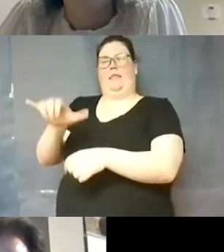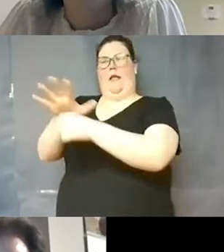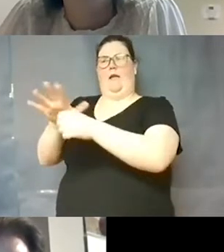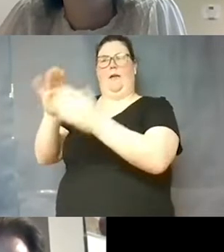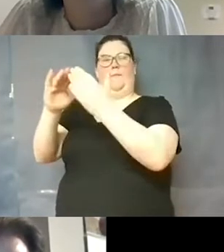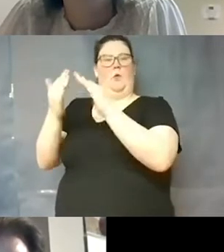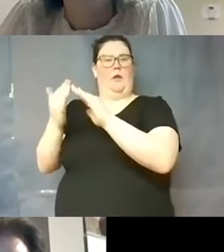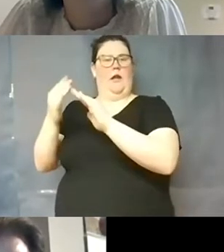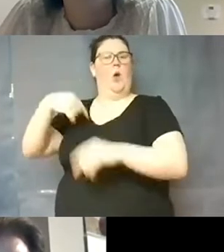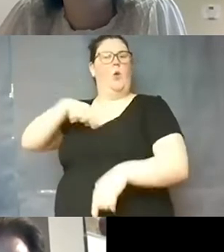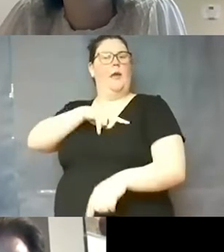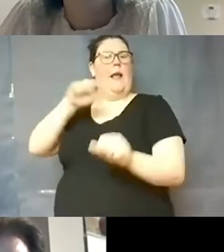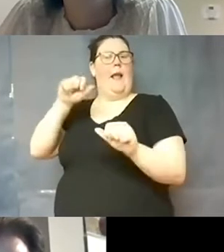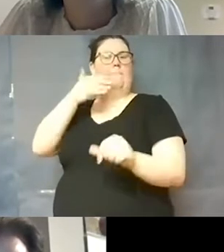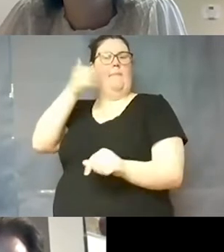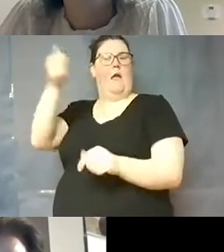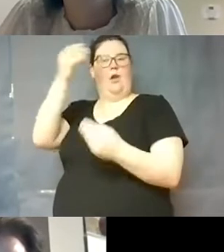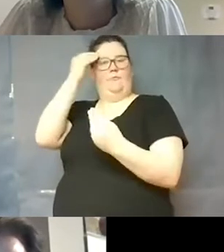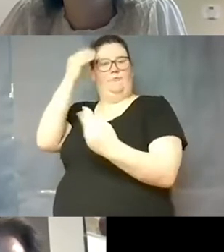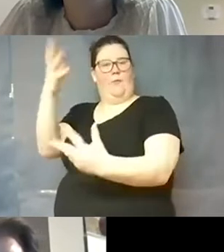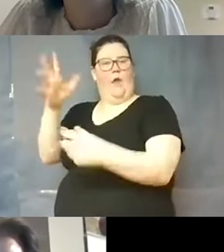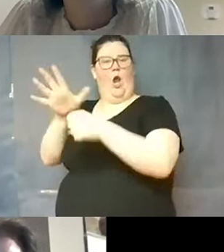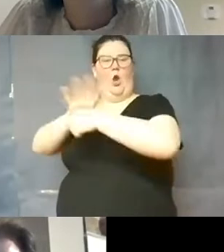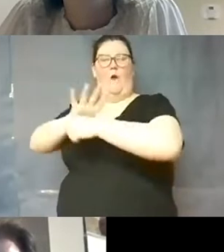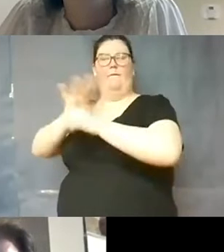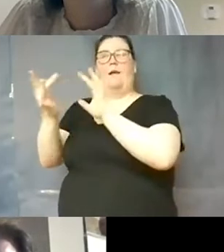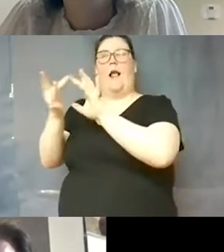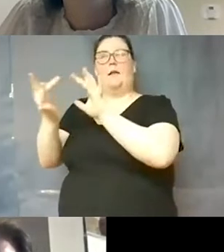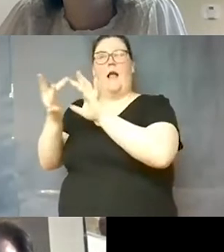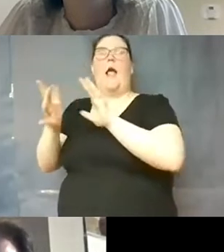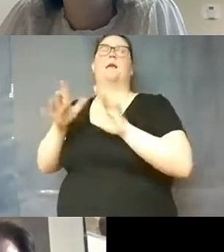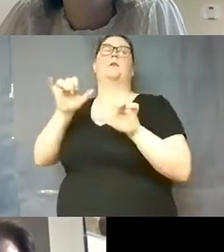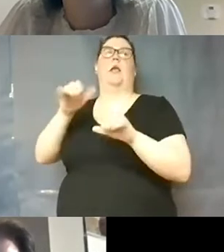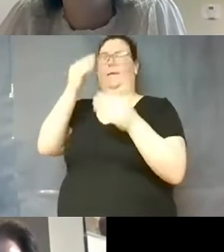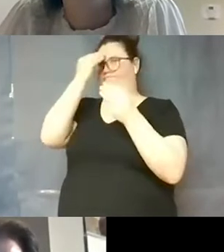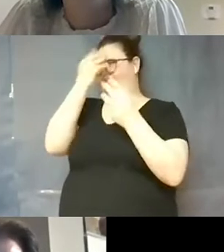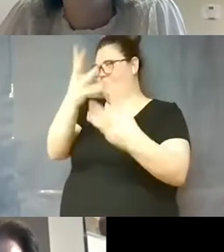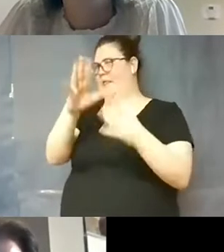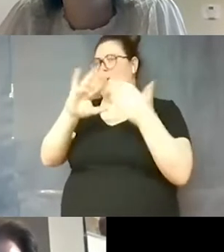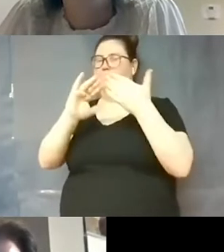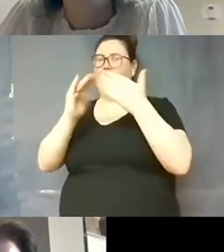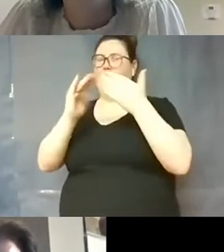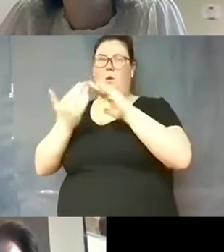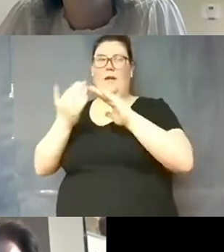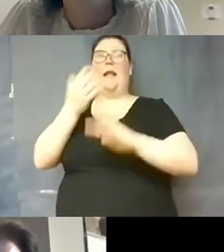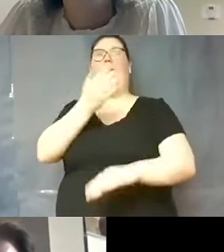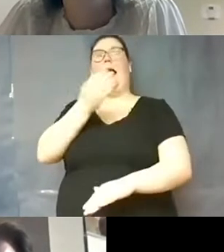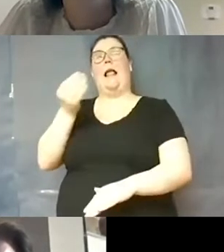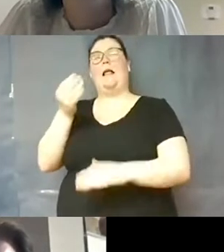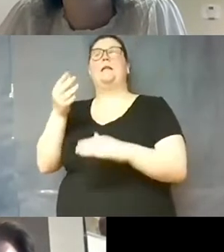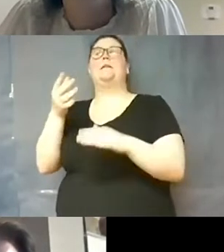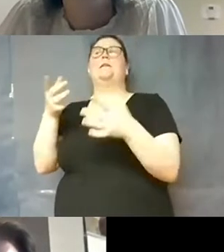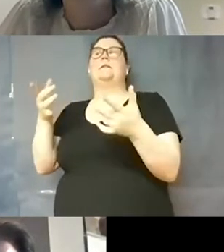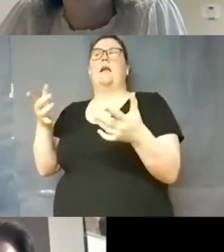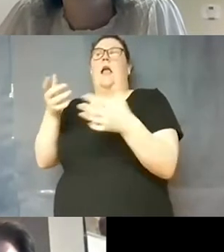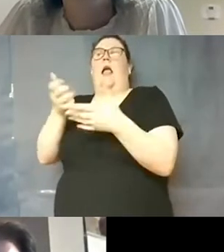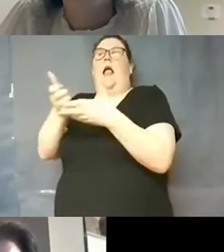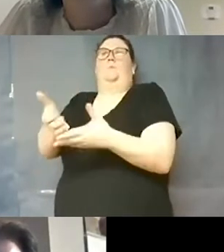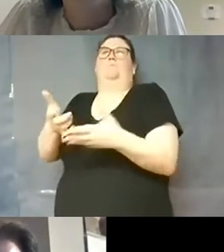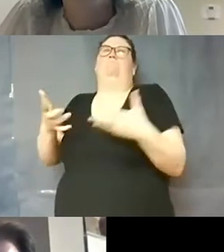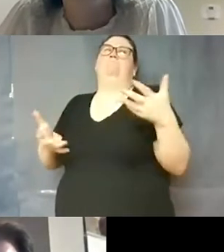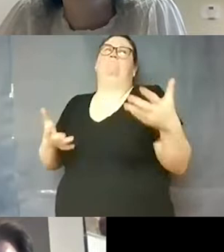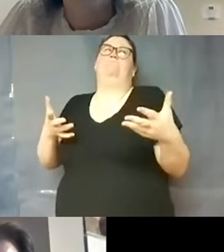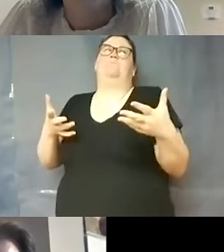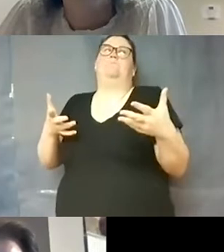can then better inform our covid contacts we can better inform the community and we can help um try to uh